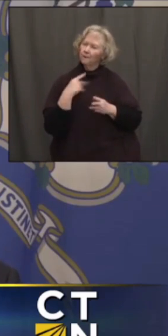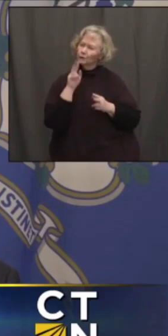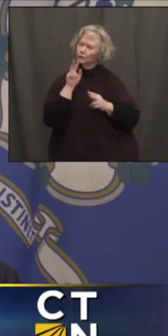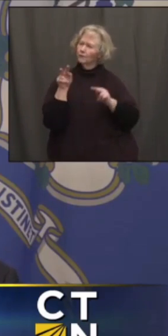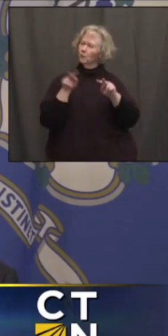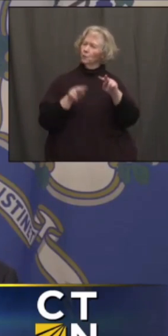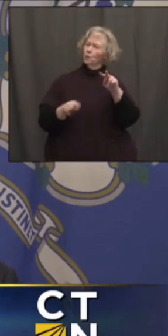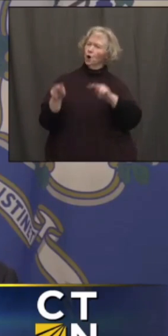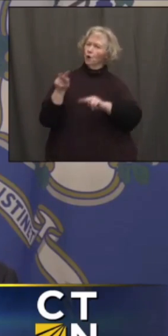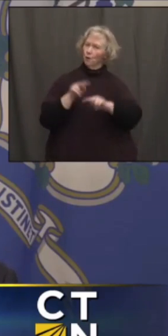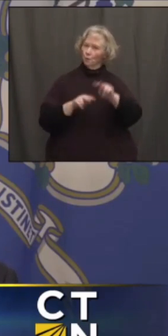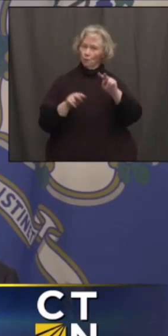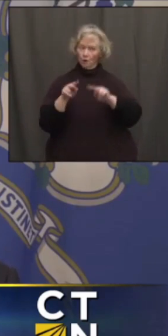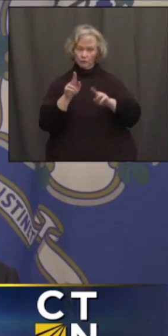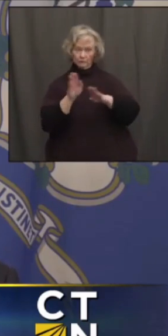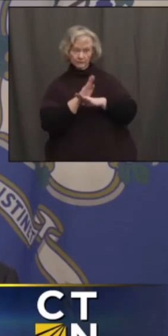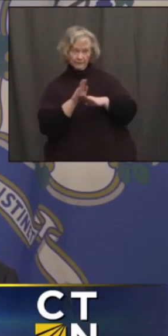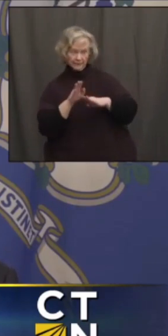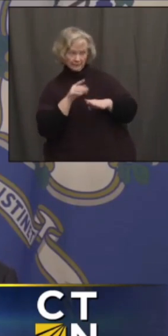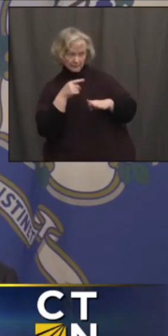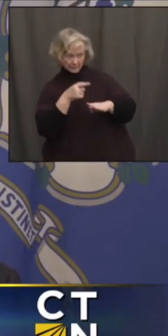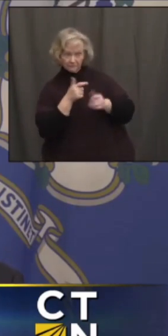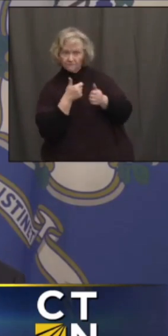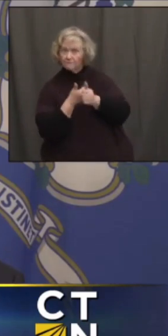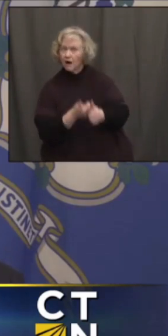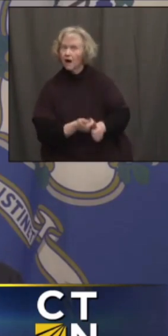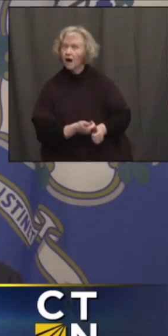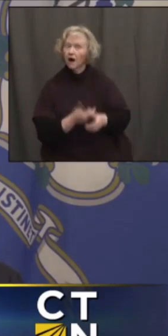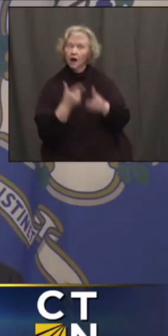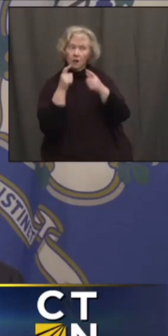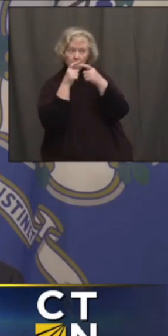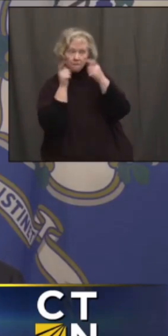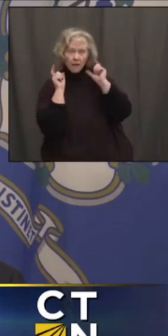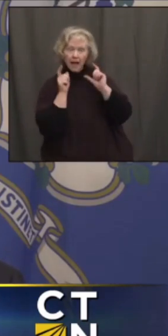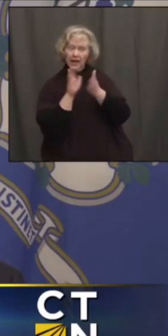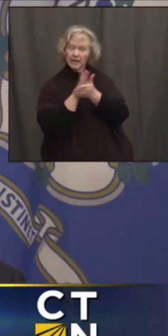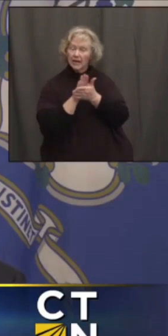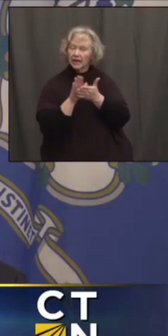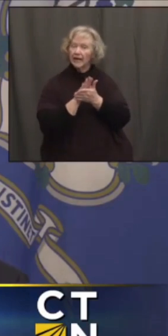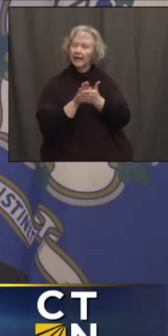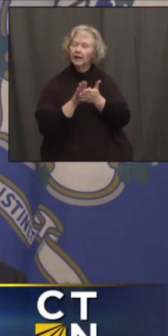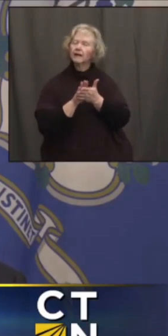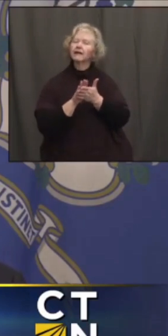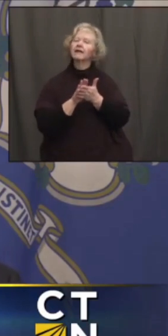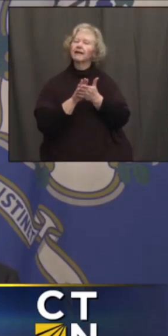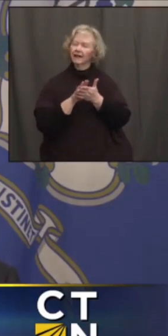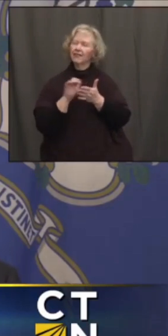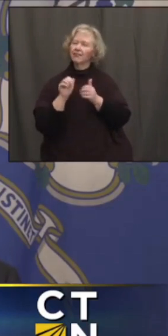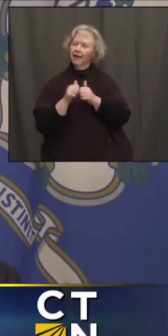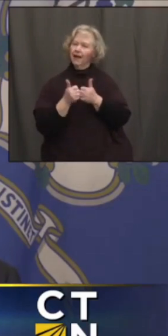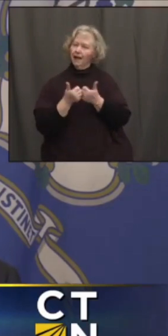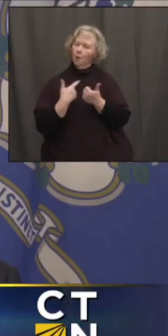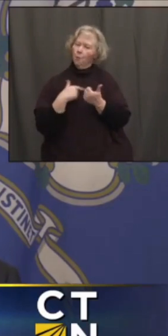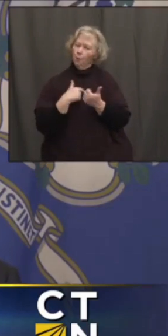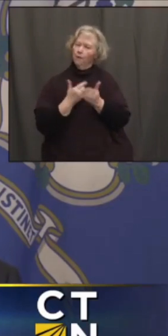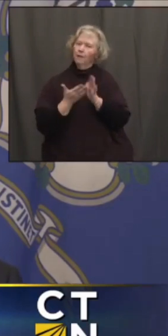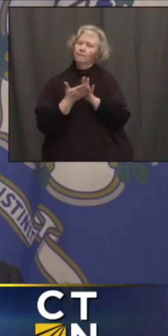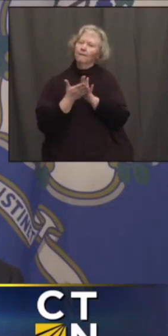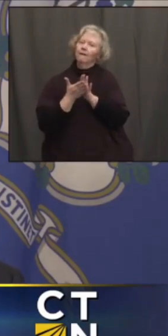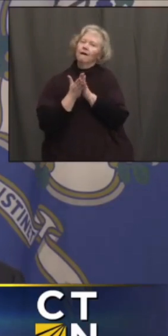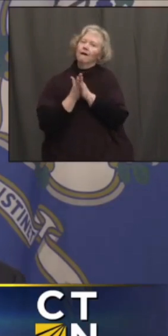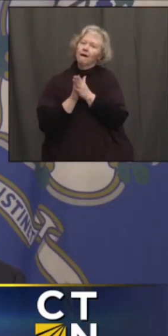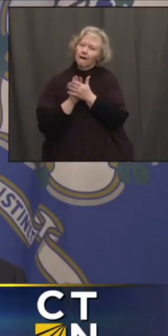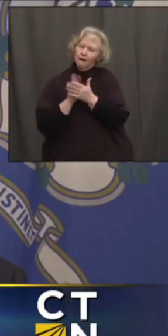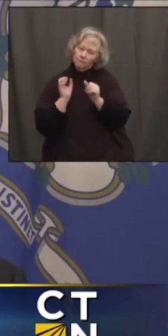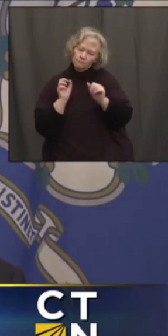making sure that you're paying attention in terms of the distancing and the mask and the cleaning. And I think that's going to allow us to get back to a new normal.